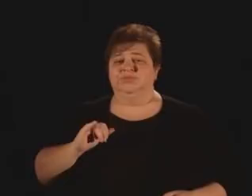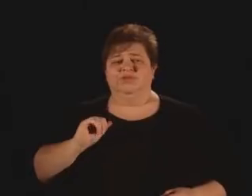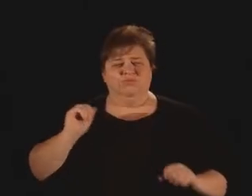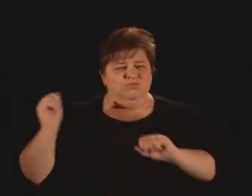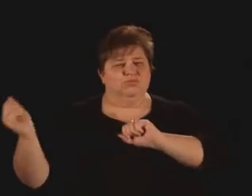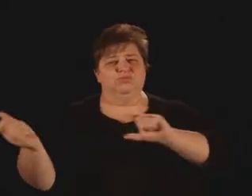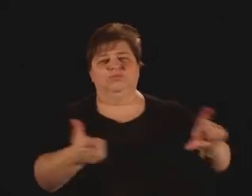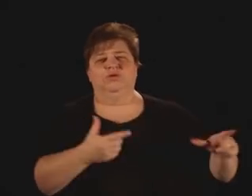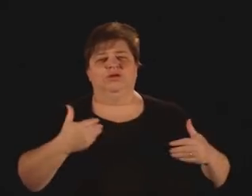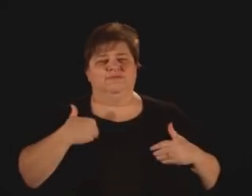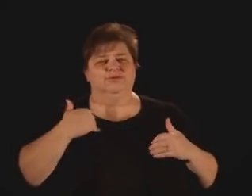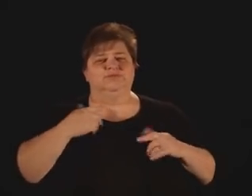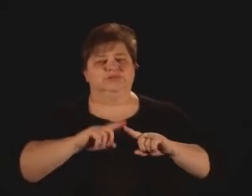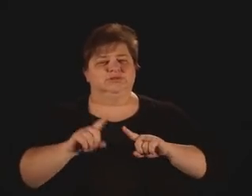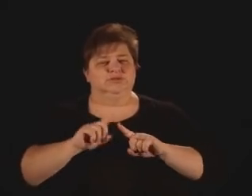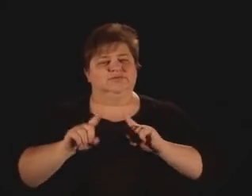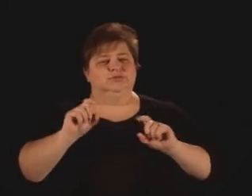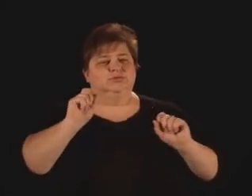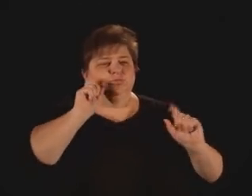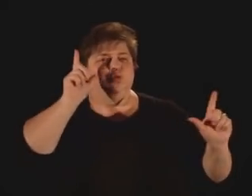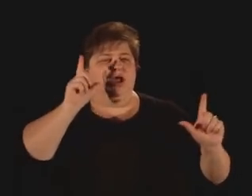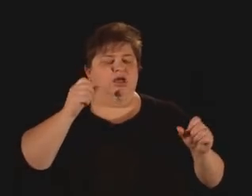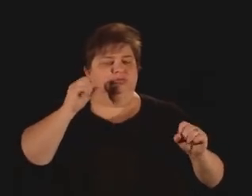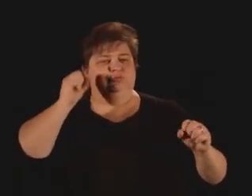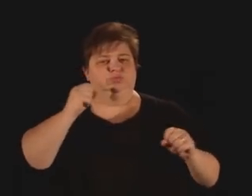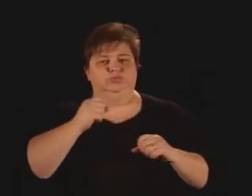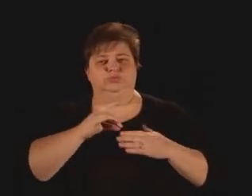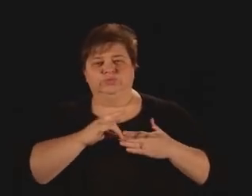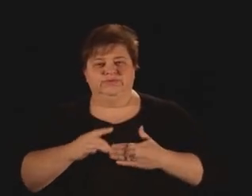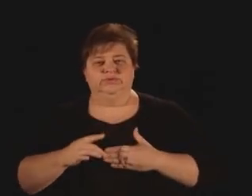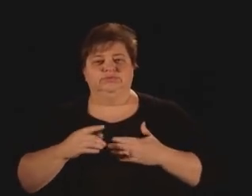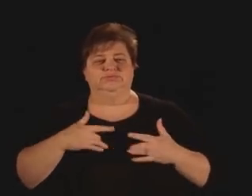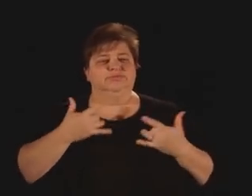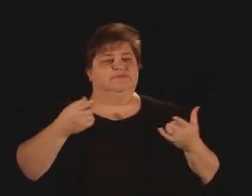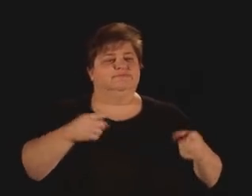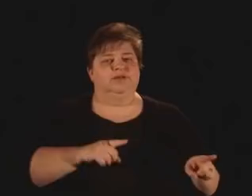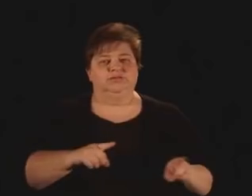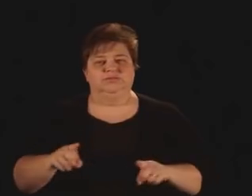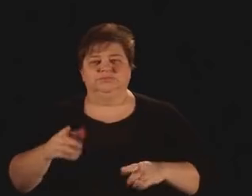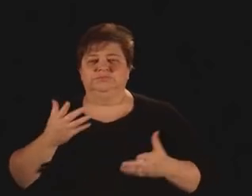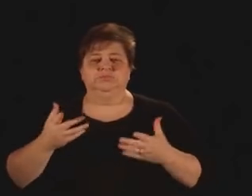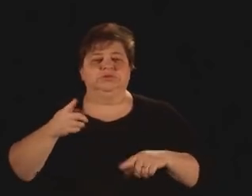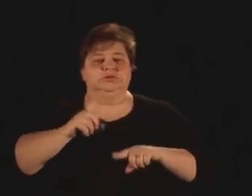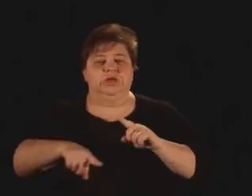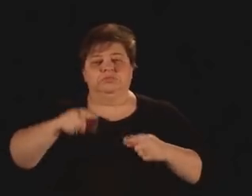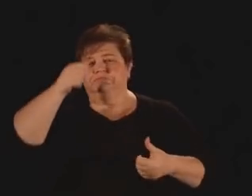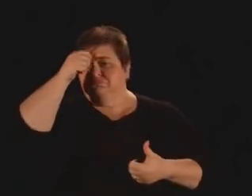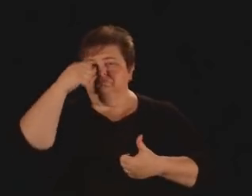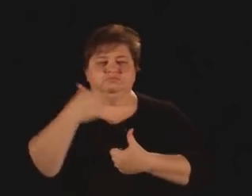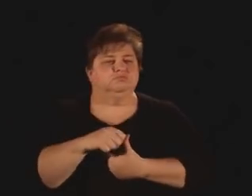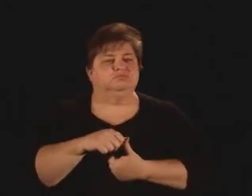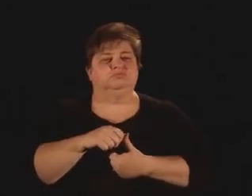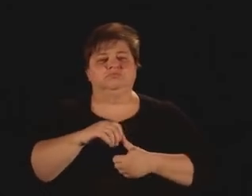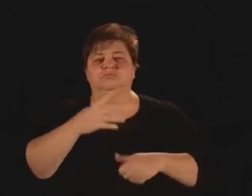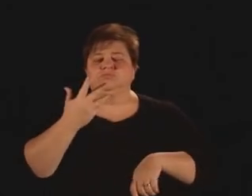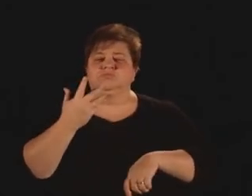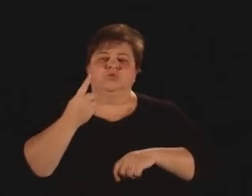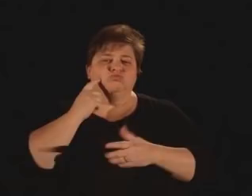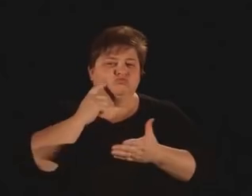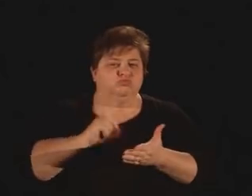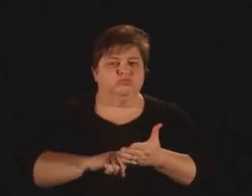formative events. We just don't remember them or recognize them. Because we're not used to thinking of surprise that way.